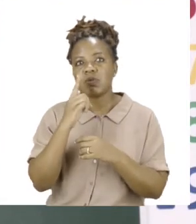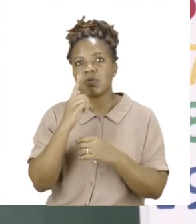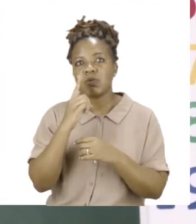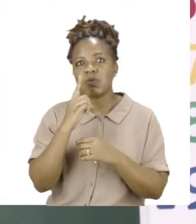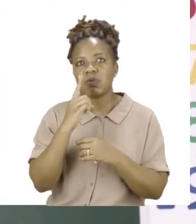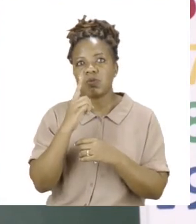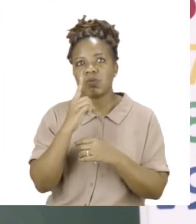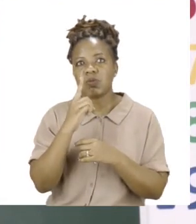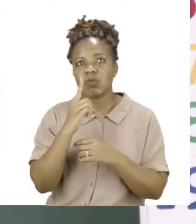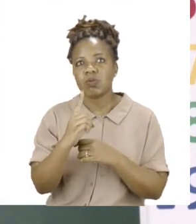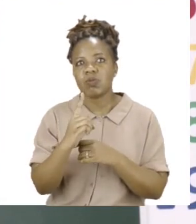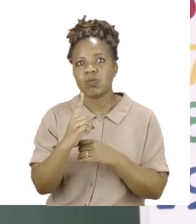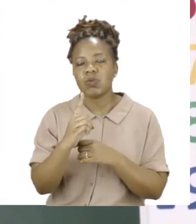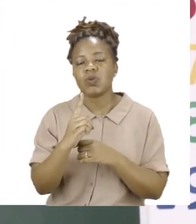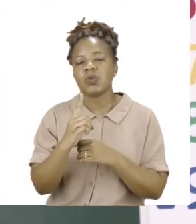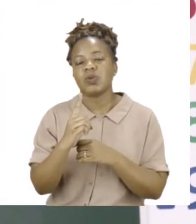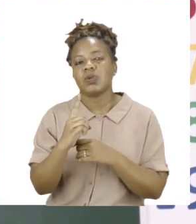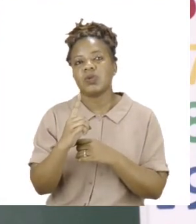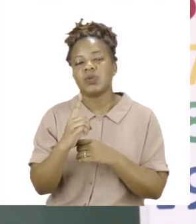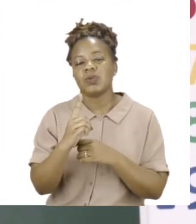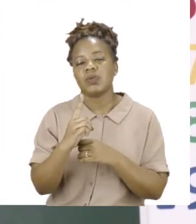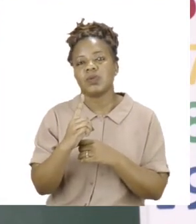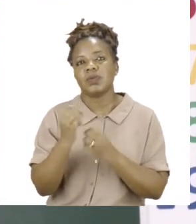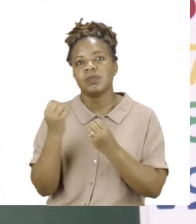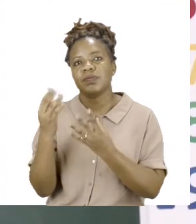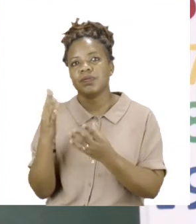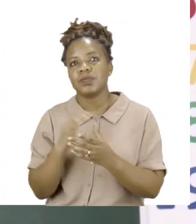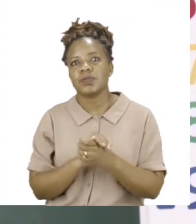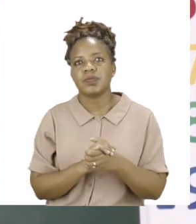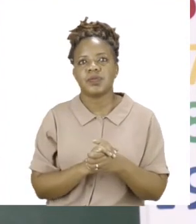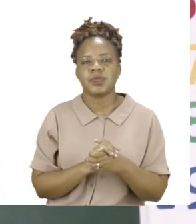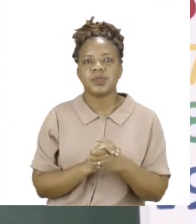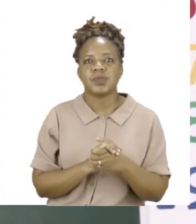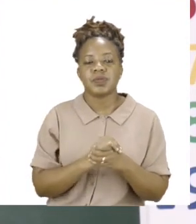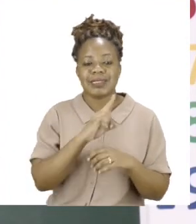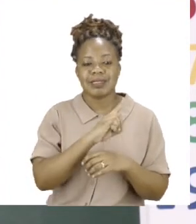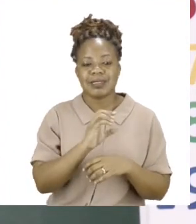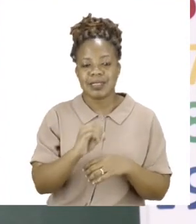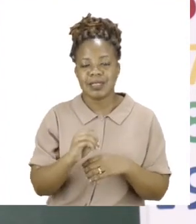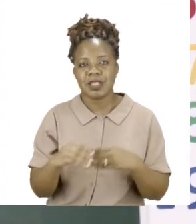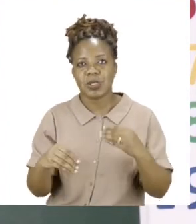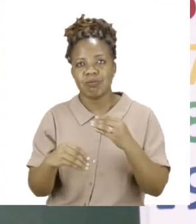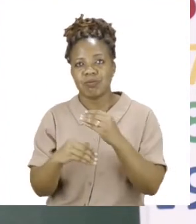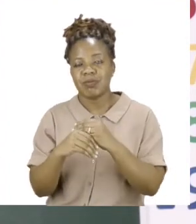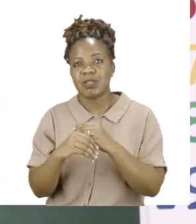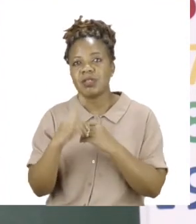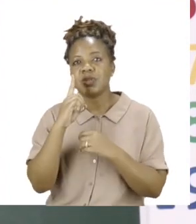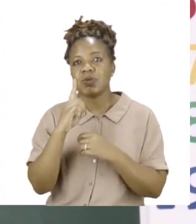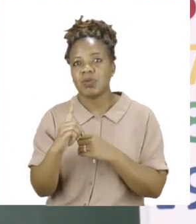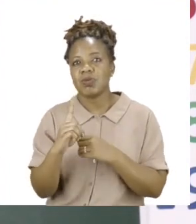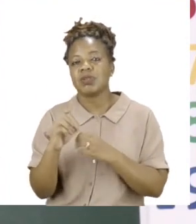plus one equals box. And you can actually add with your